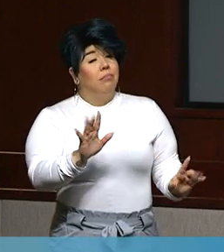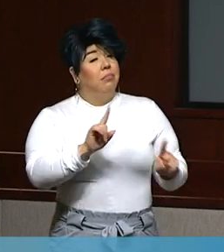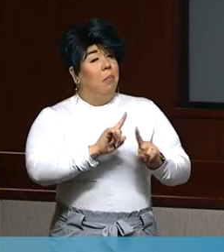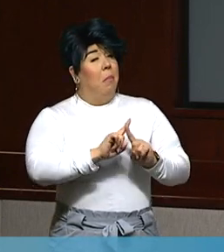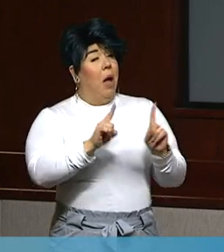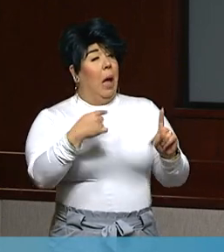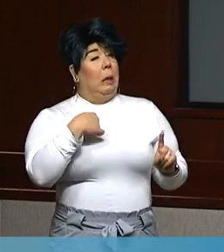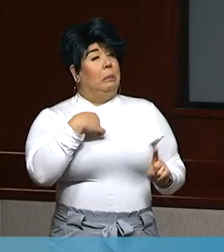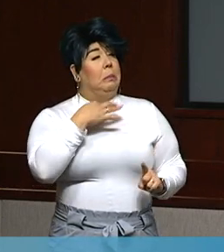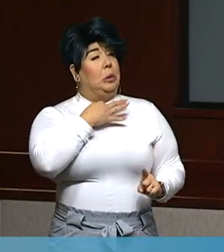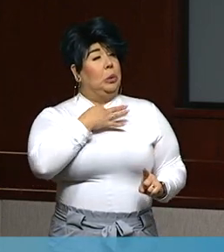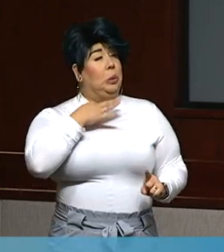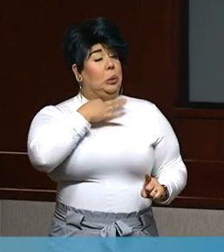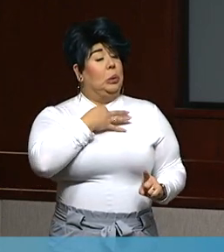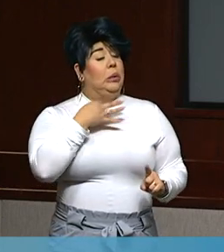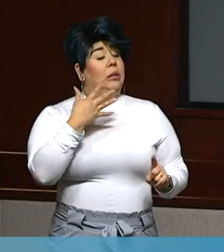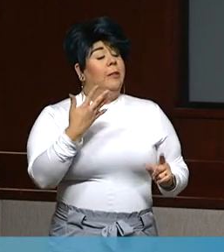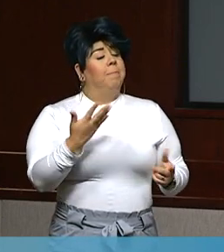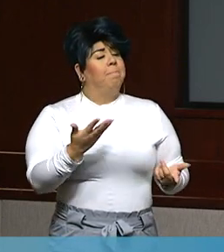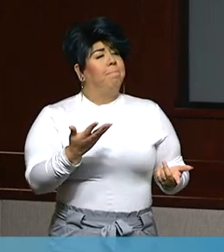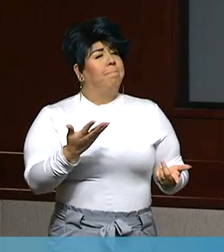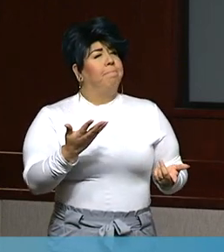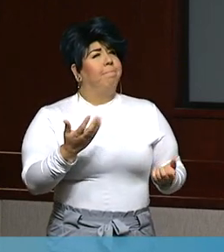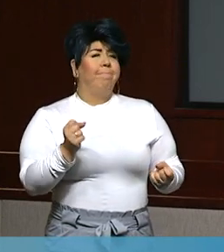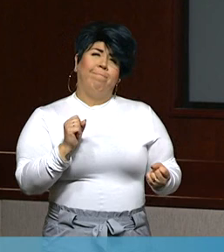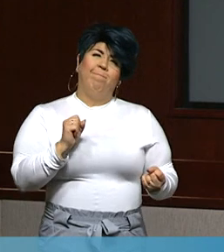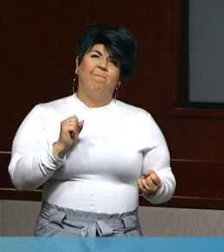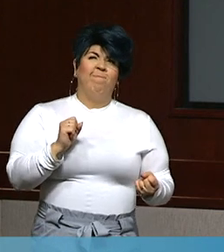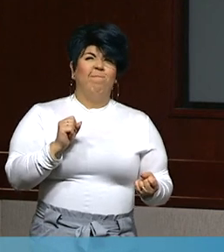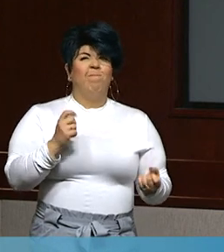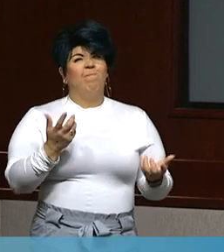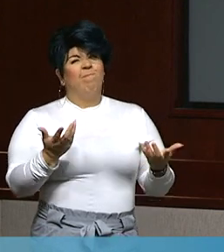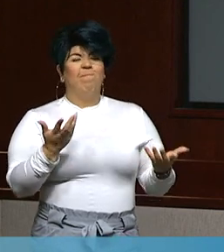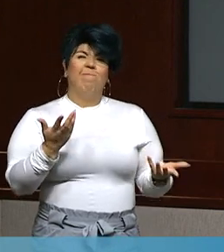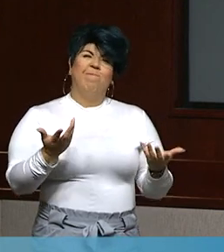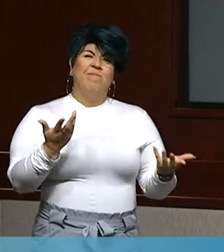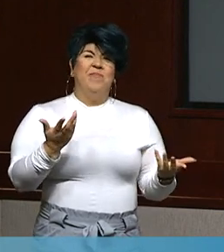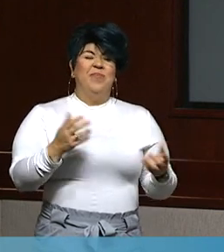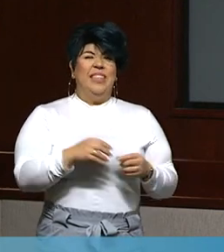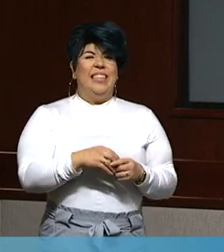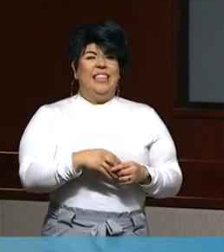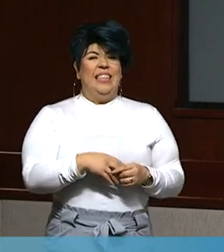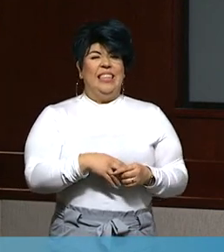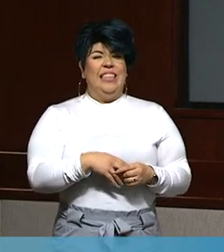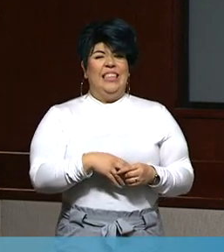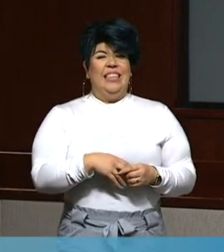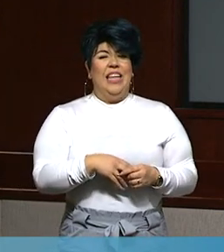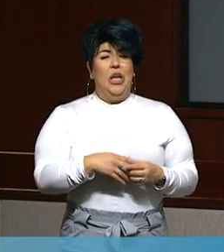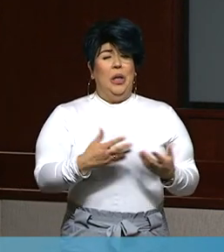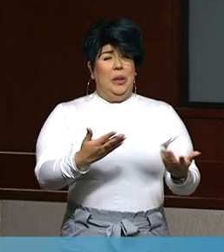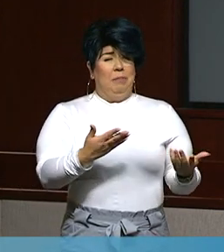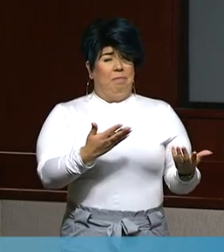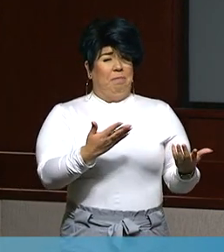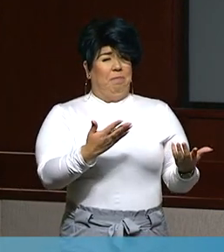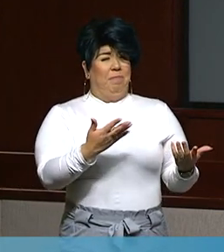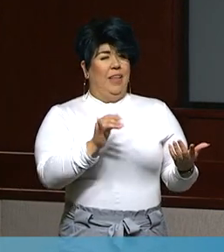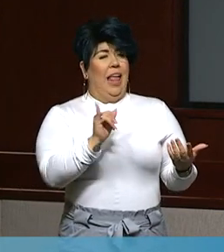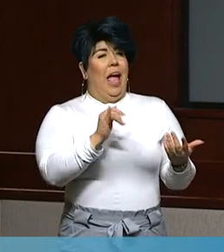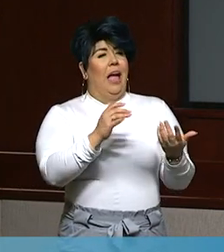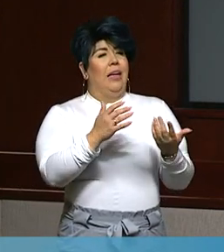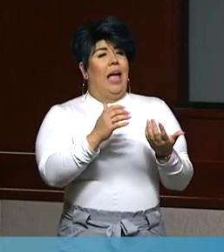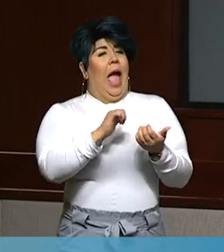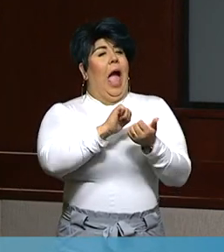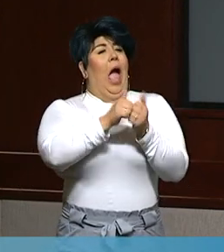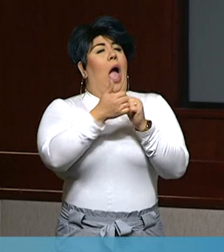you know, is that, I mean, is there any perspective in which we are in a crisis? Not that I'm trying to create,